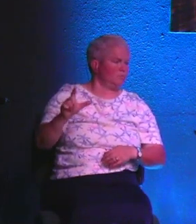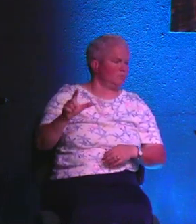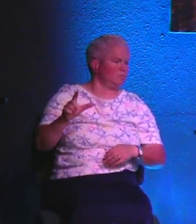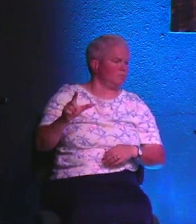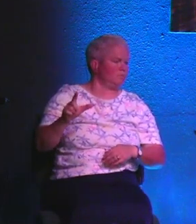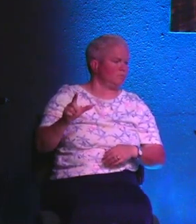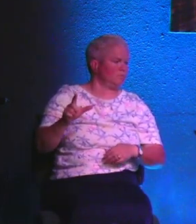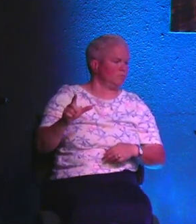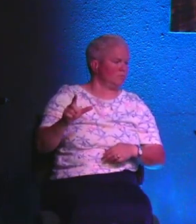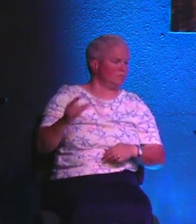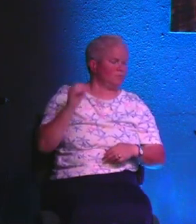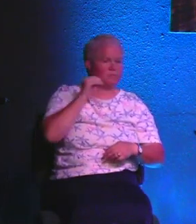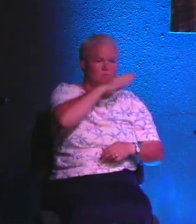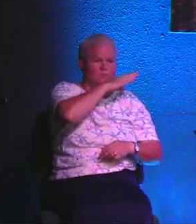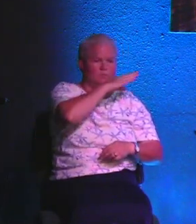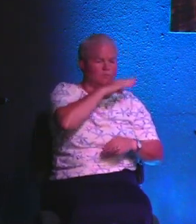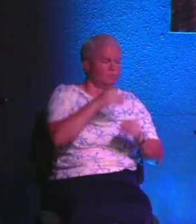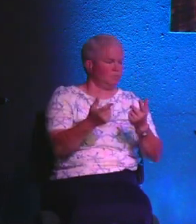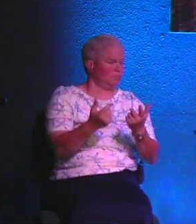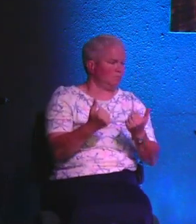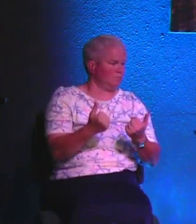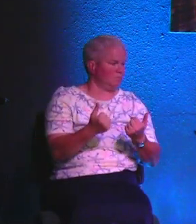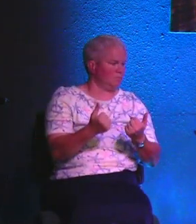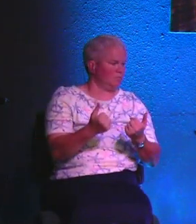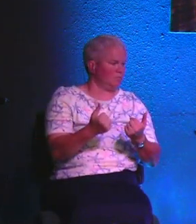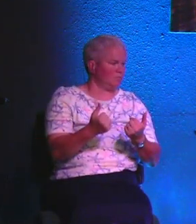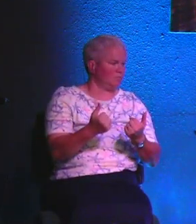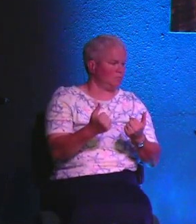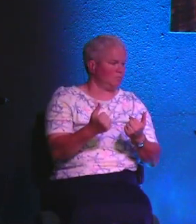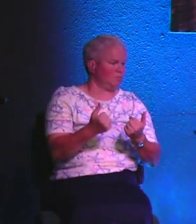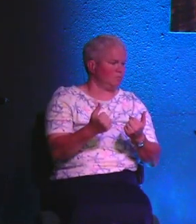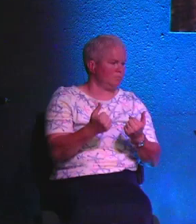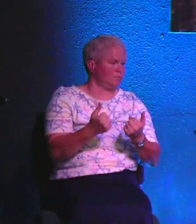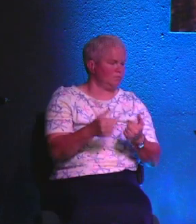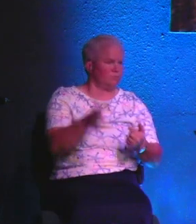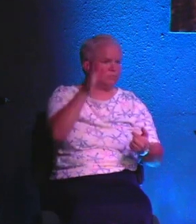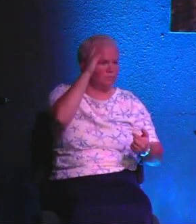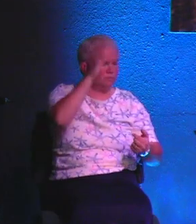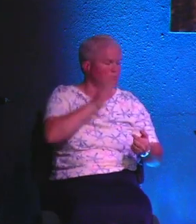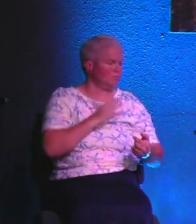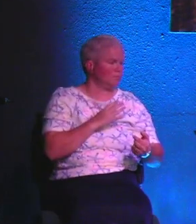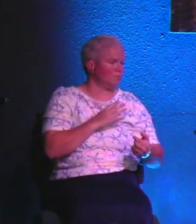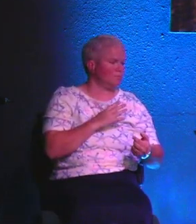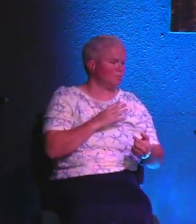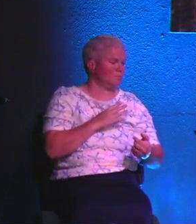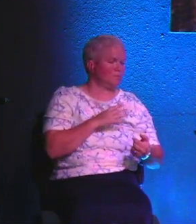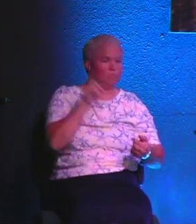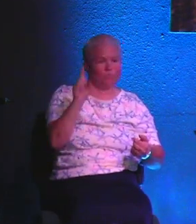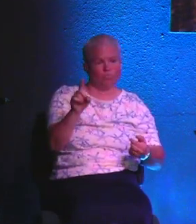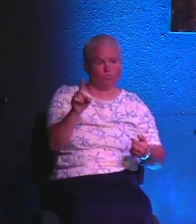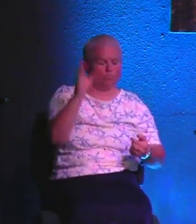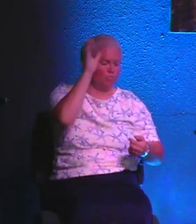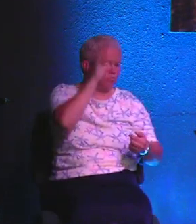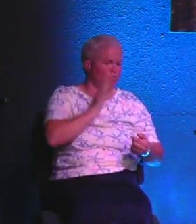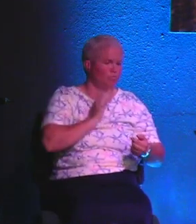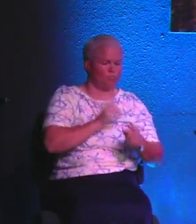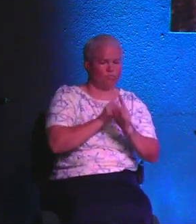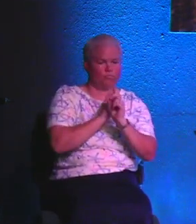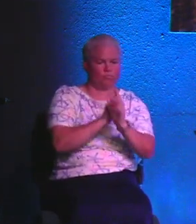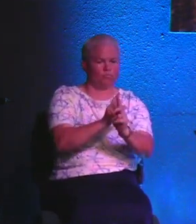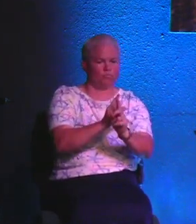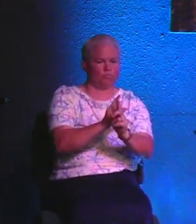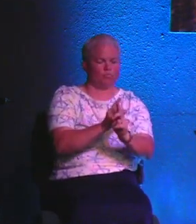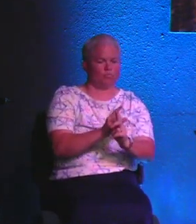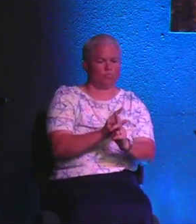say, this deception comes from the traditions of mere man, just man, only man, following